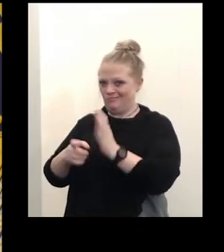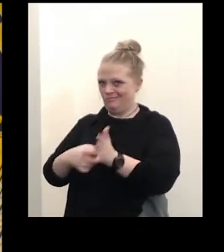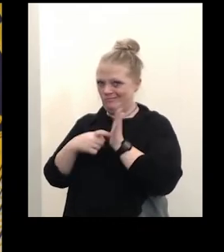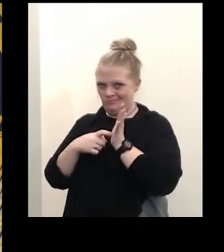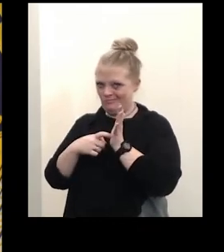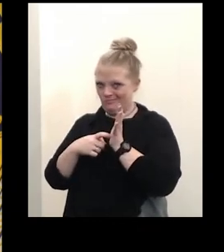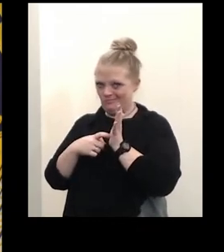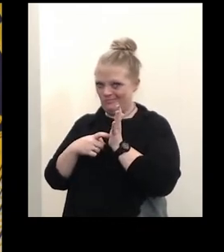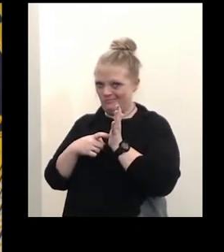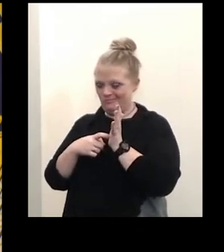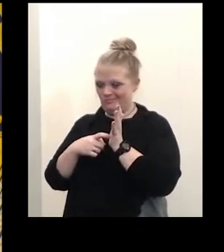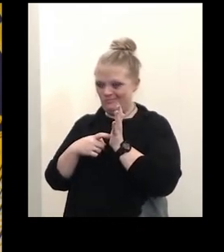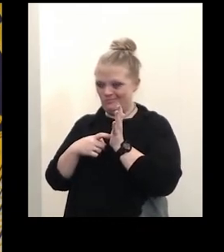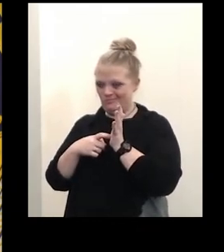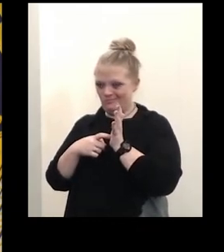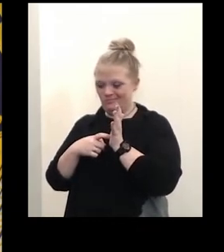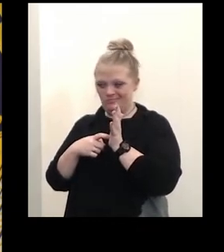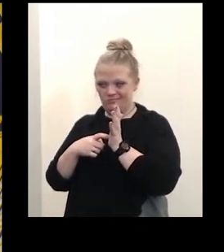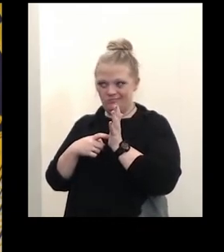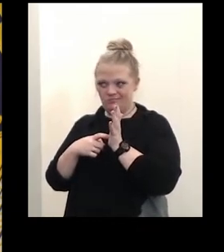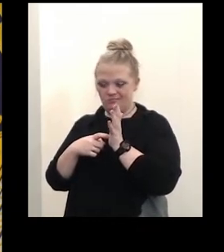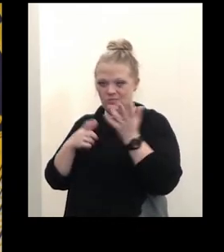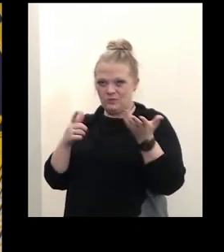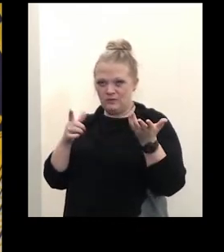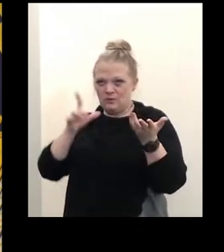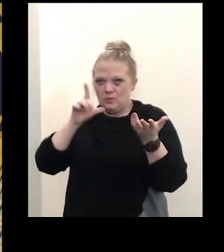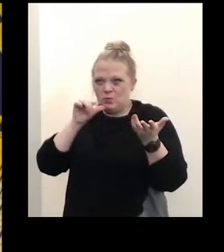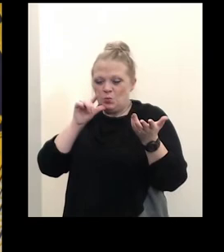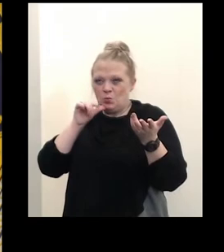you just uh who who's in